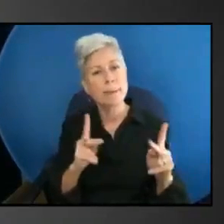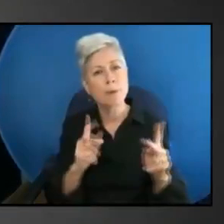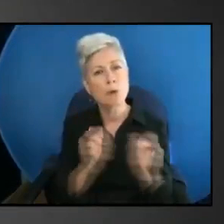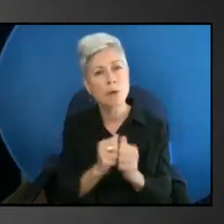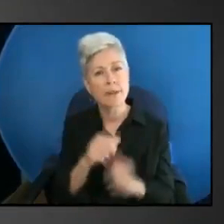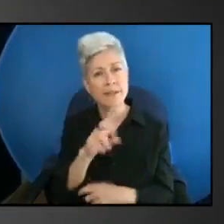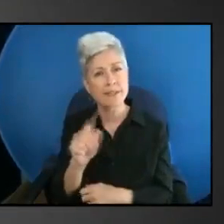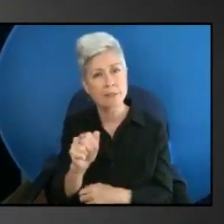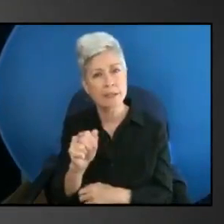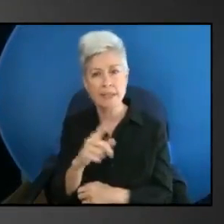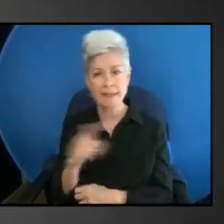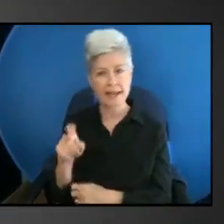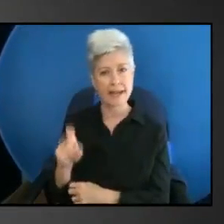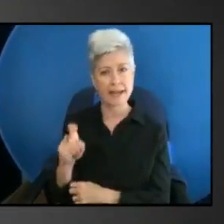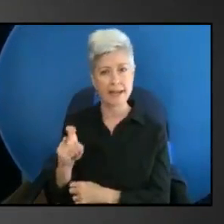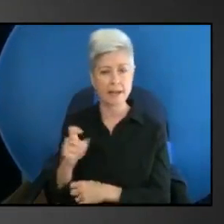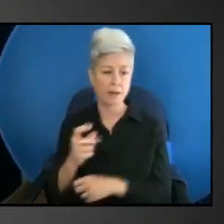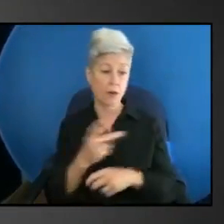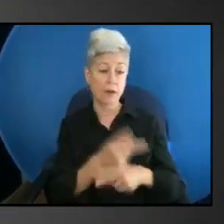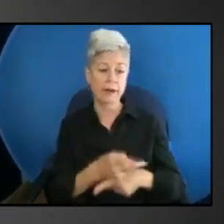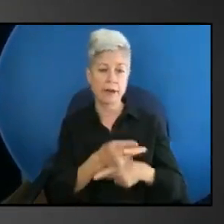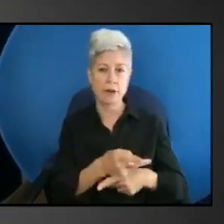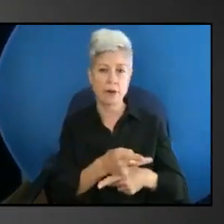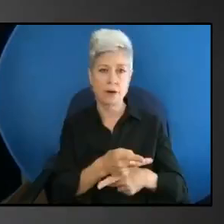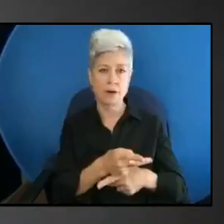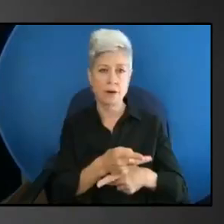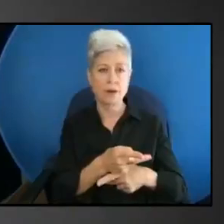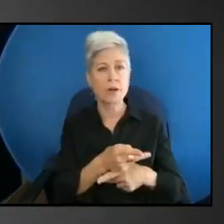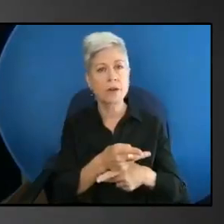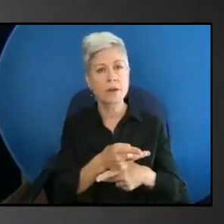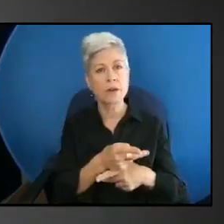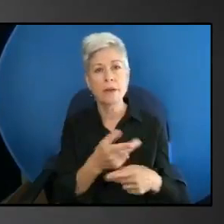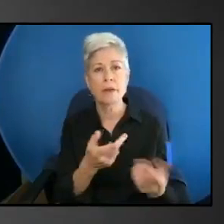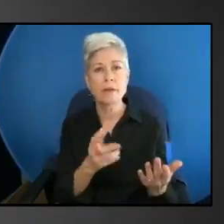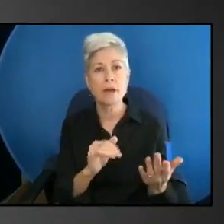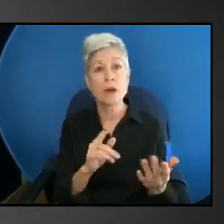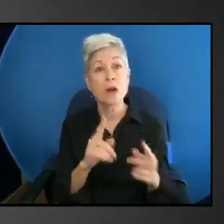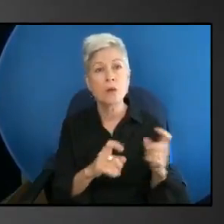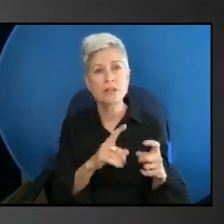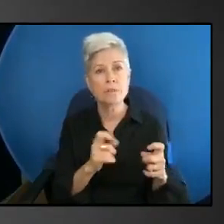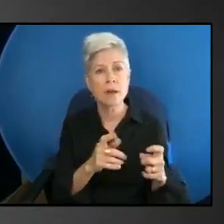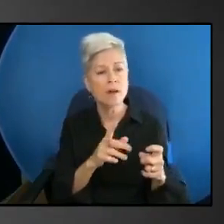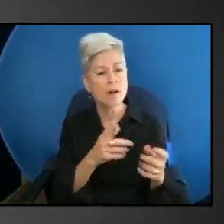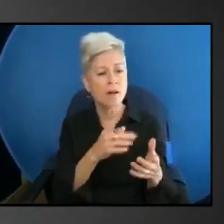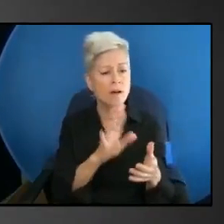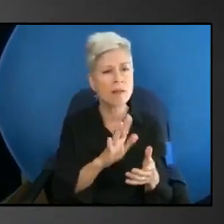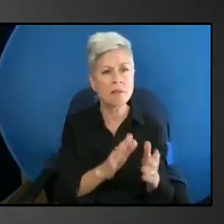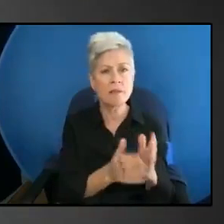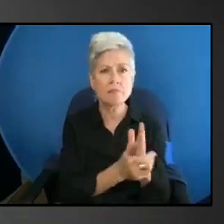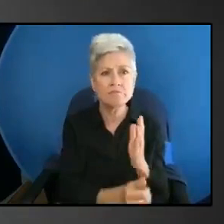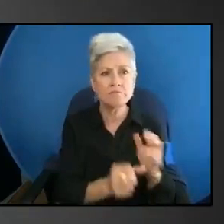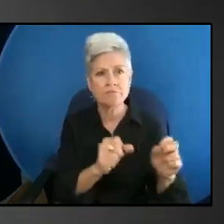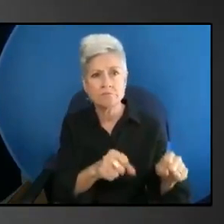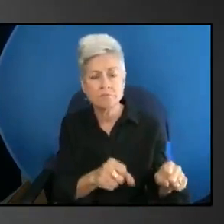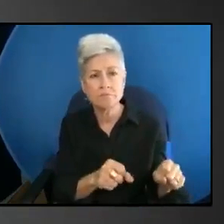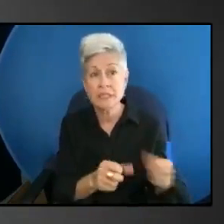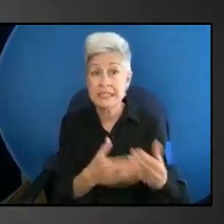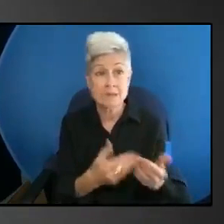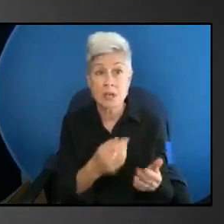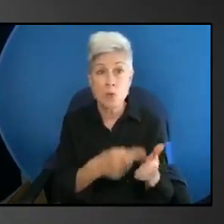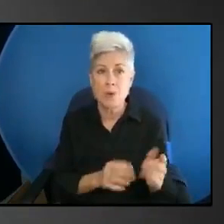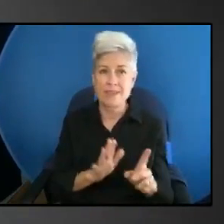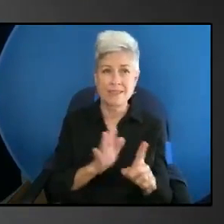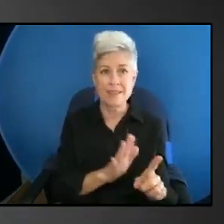needing care, as in questions about capacity, regardless of what that disability is. Therefore,